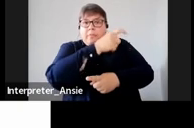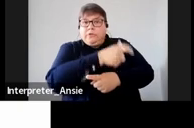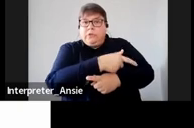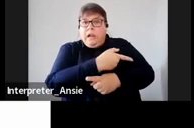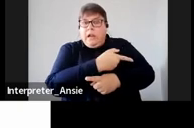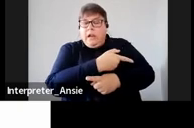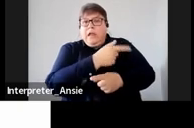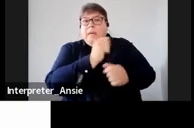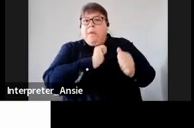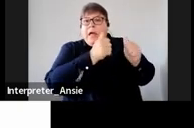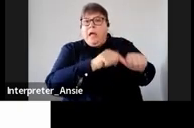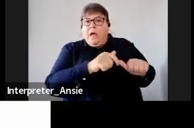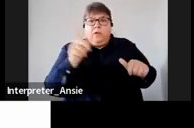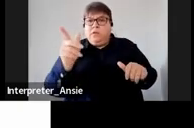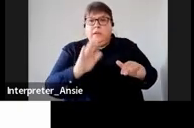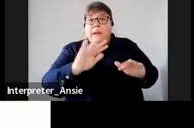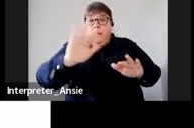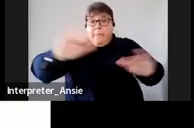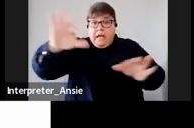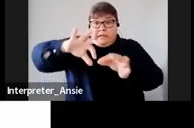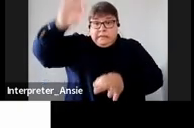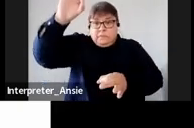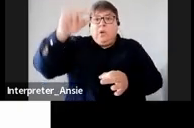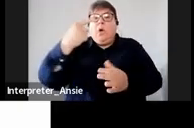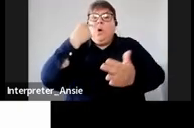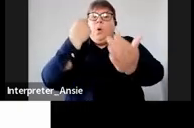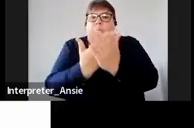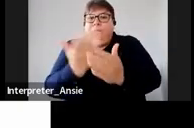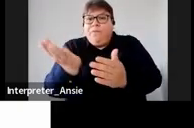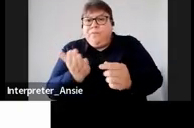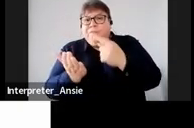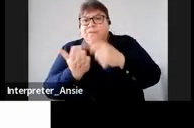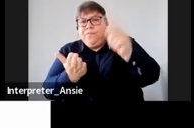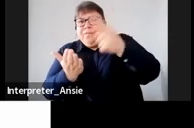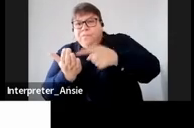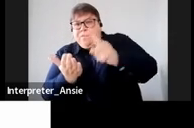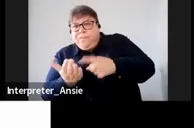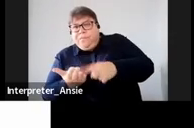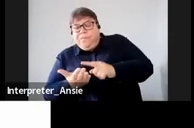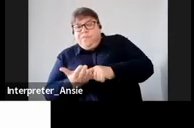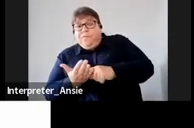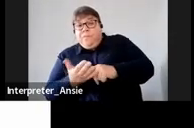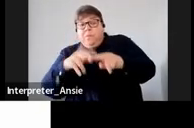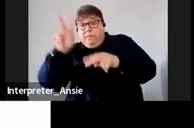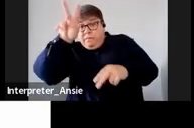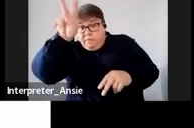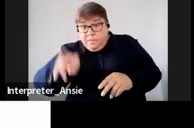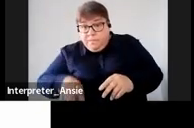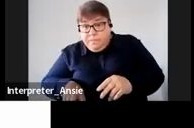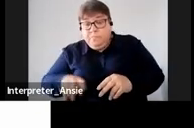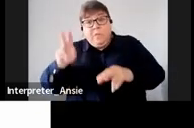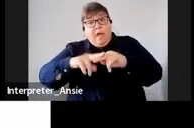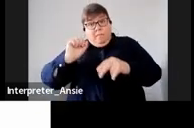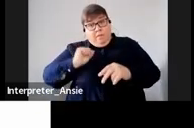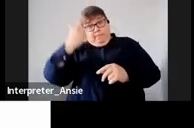account and then they request bank statements to prove certain income which I've received and they see that but the income which is showing on my personal